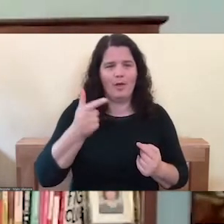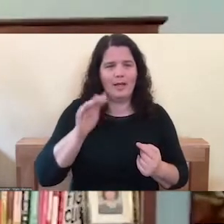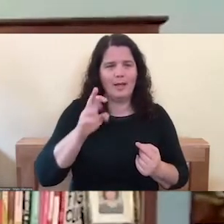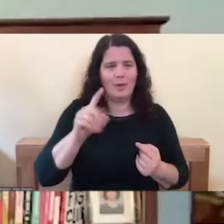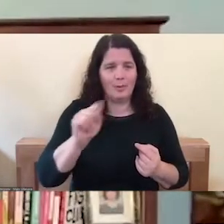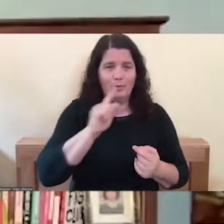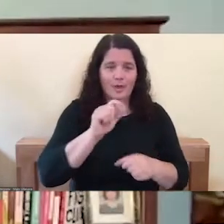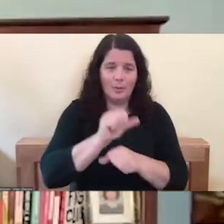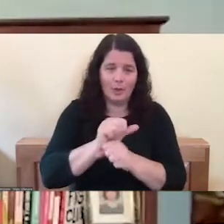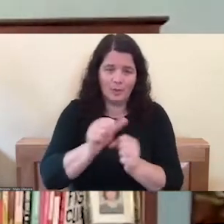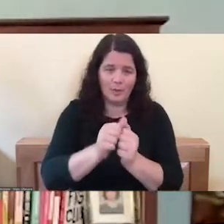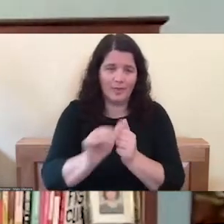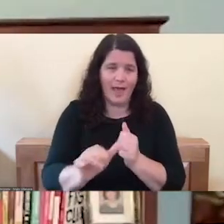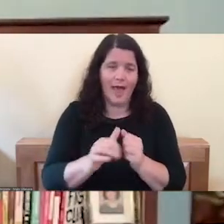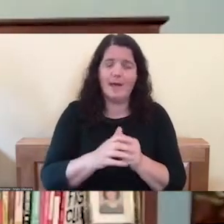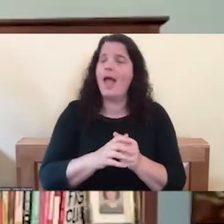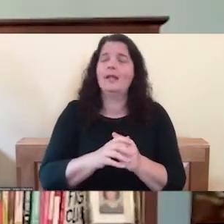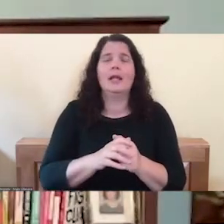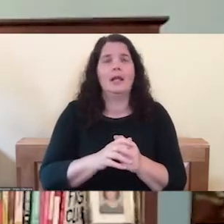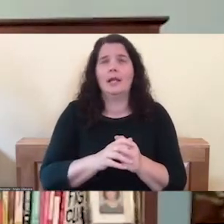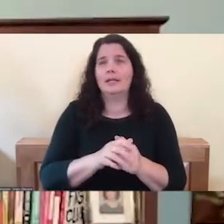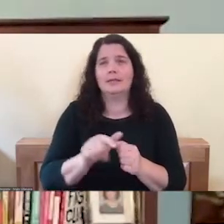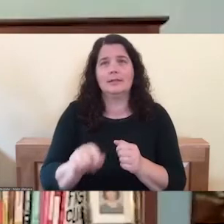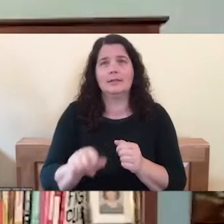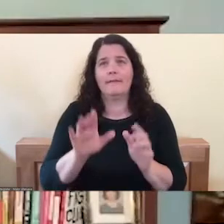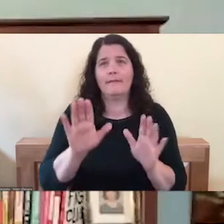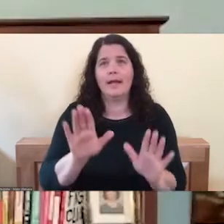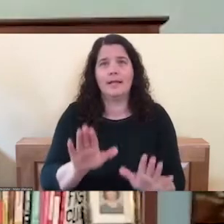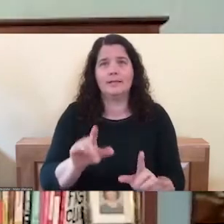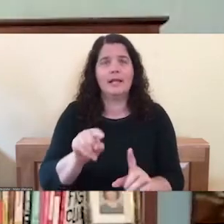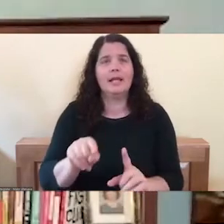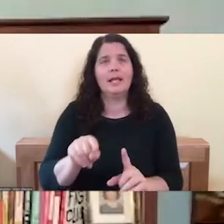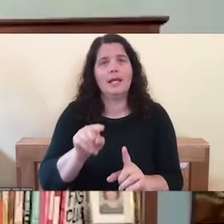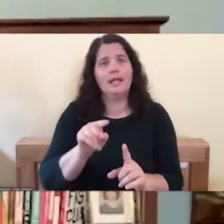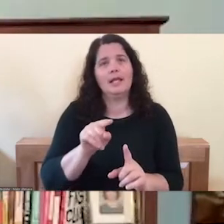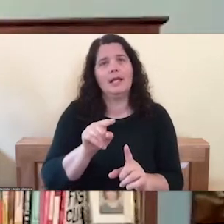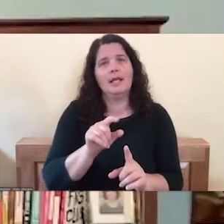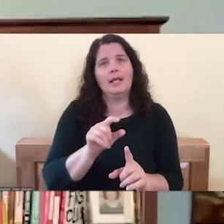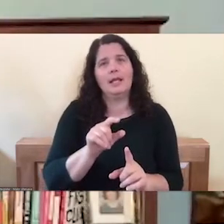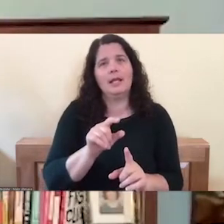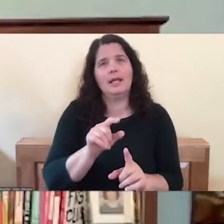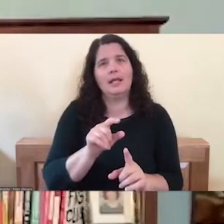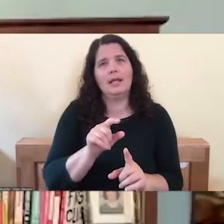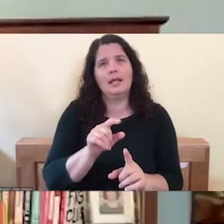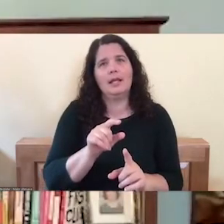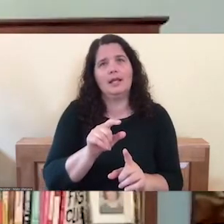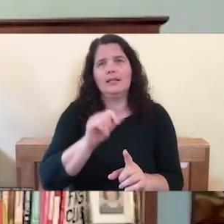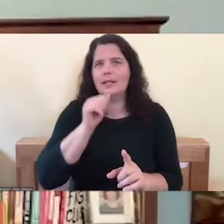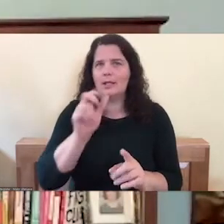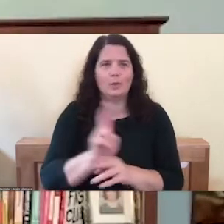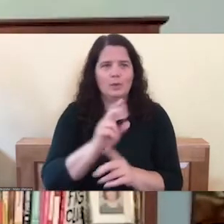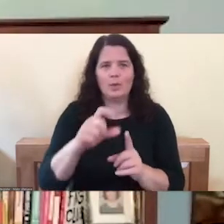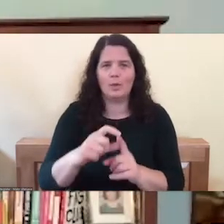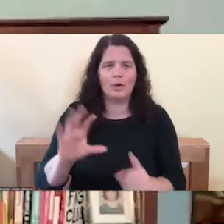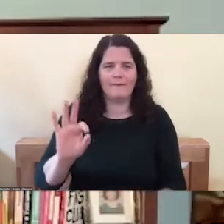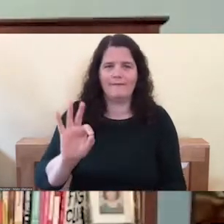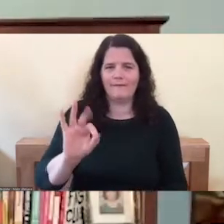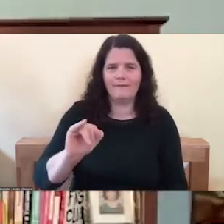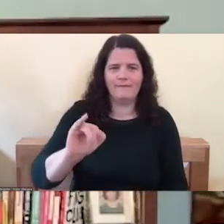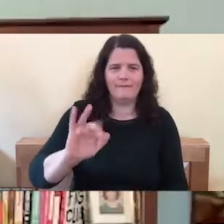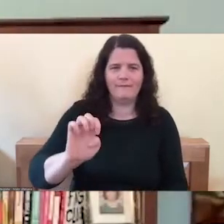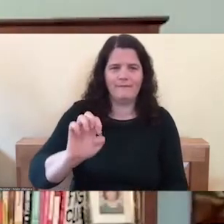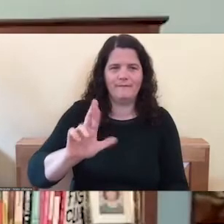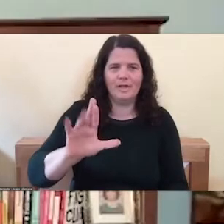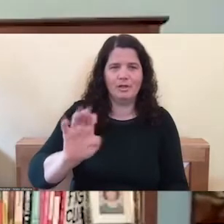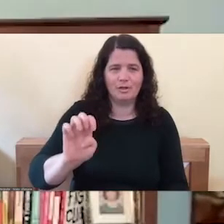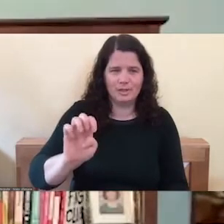And he, he's one of the people that he has always talked about. He didn't use the word fear, self-compassion, but he's always talked about it as a type